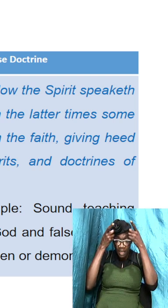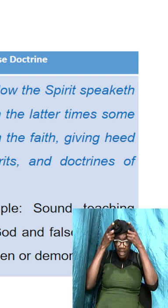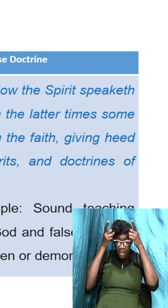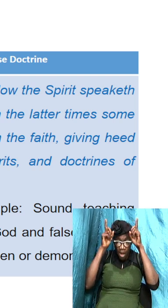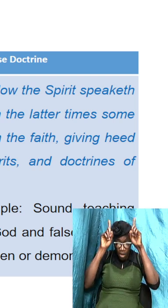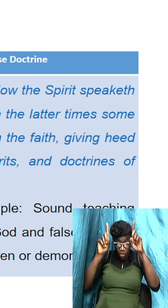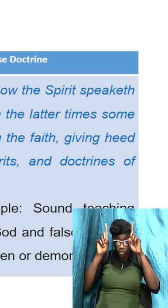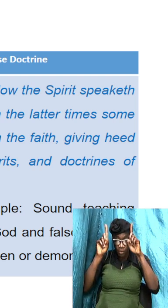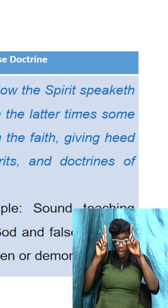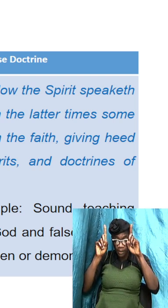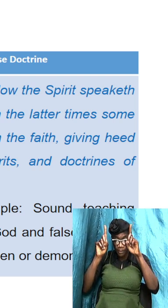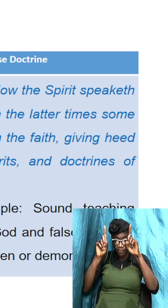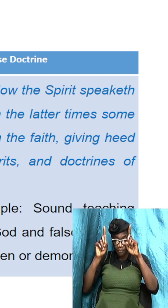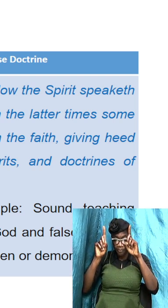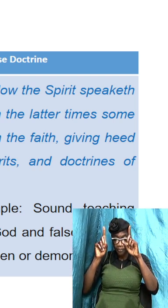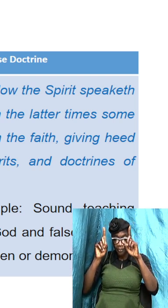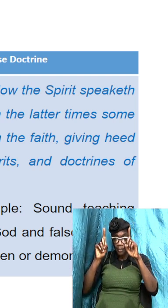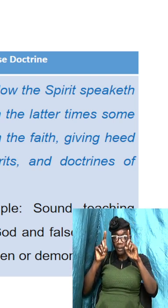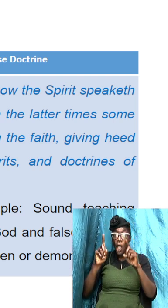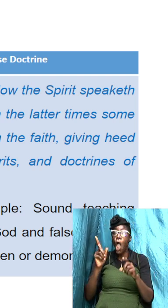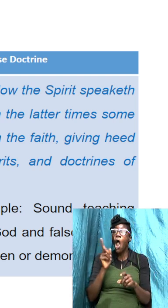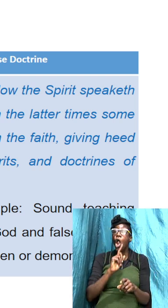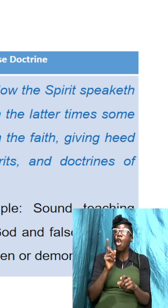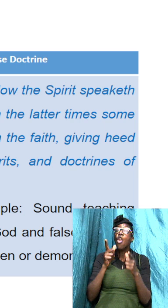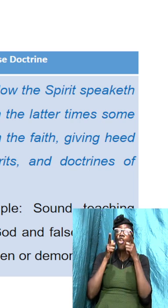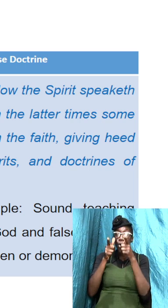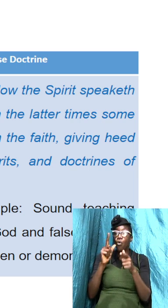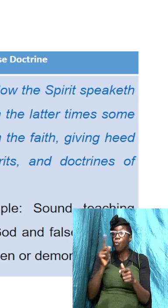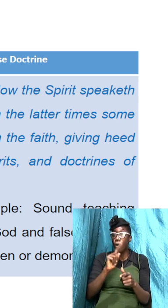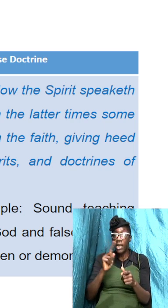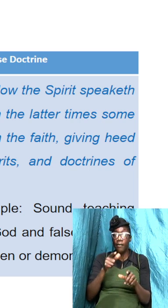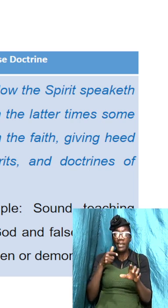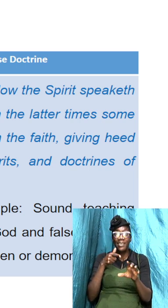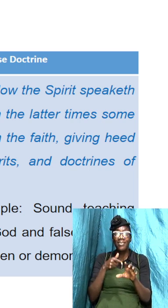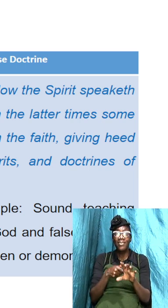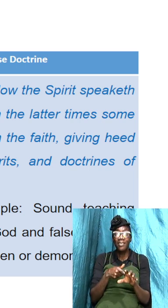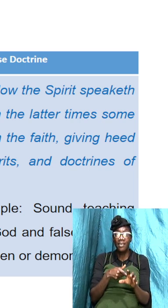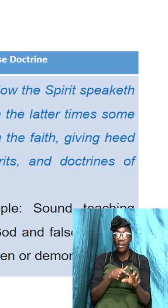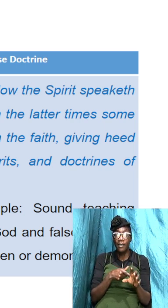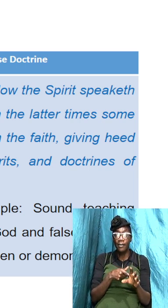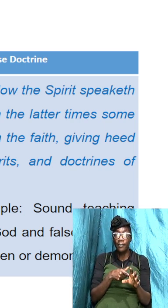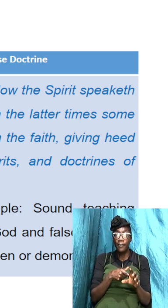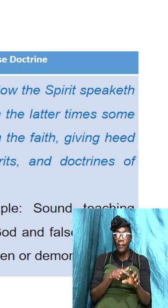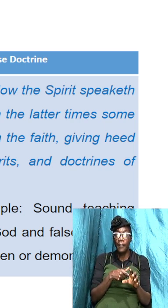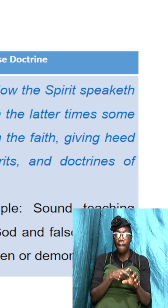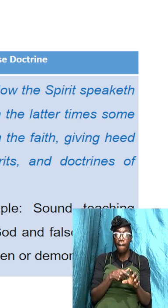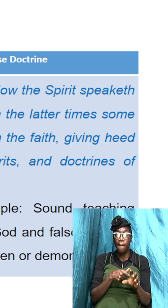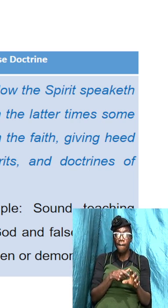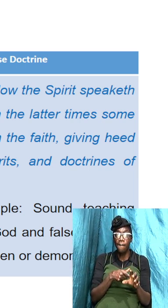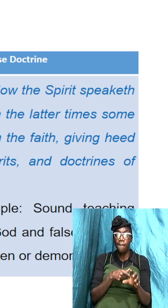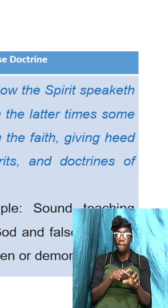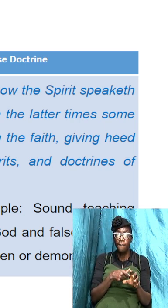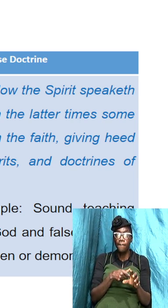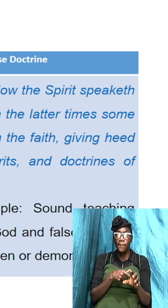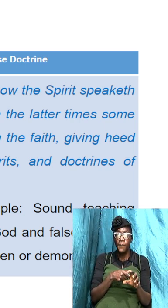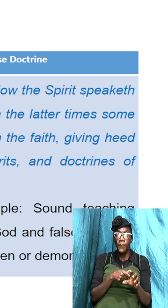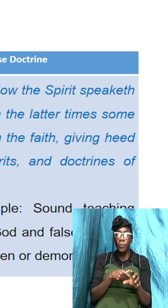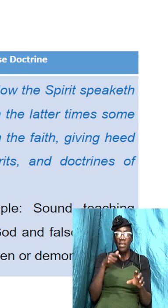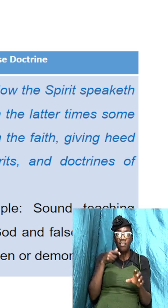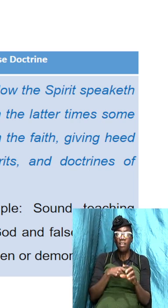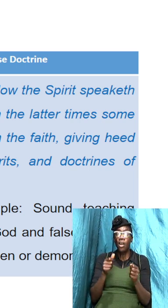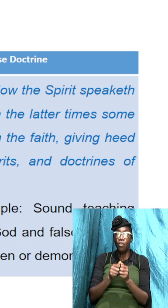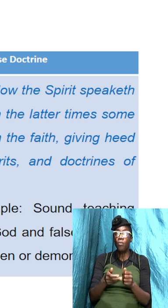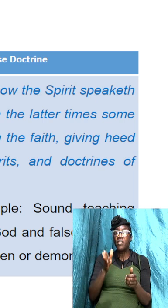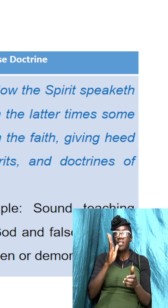that we need to look at is where it originates and it originates with God